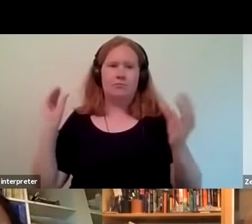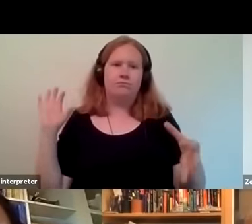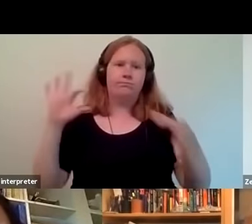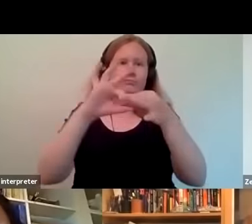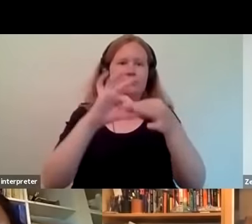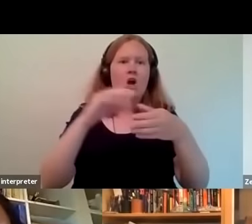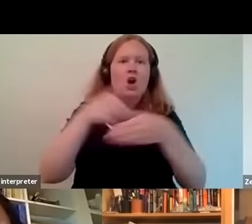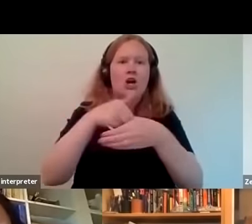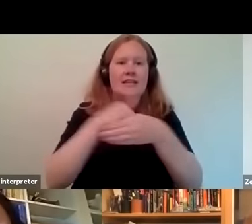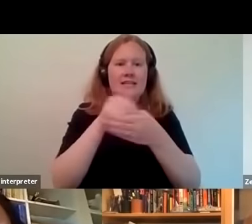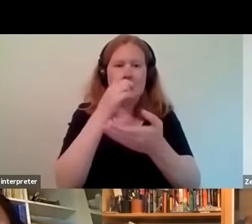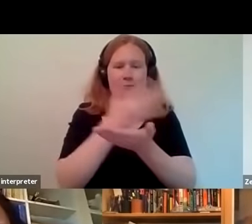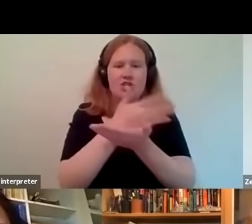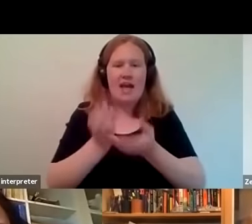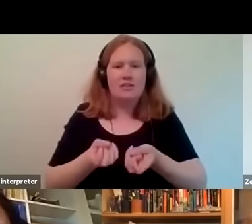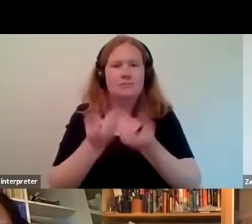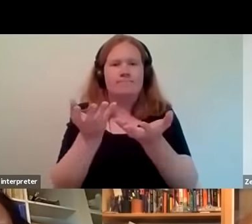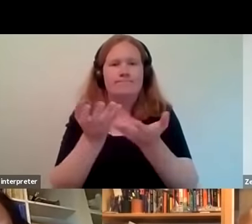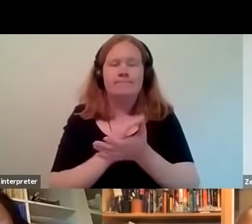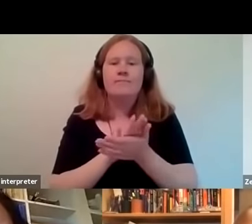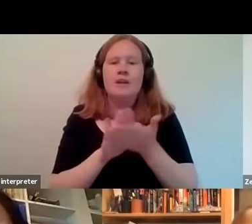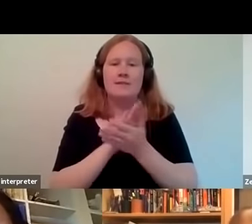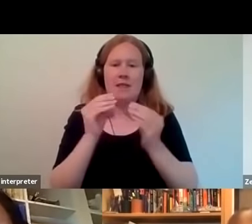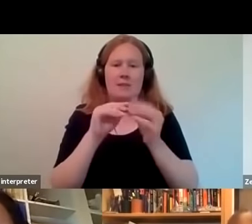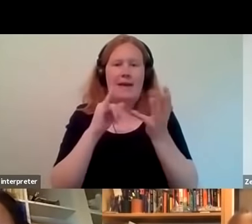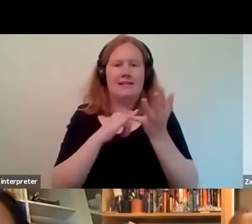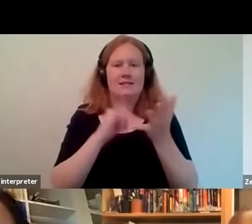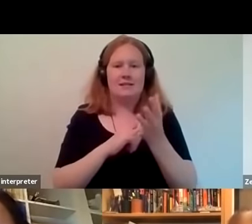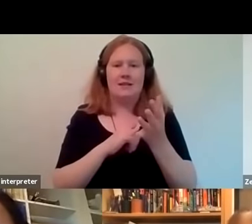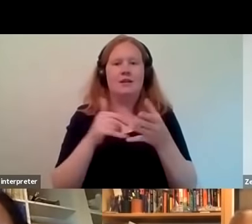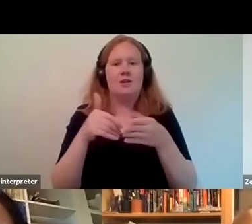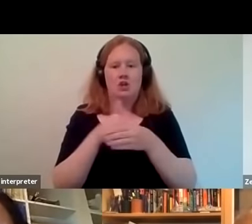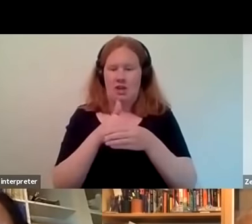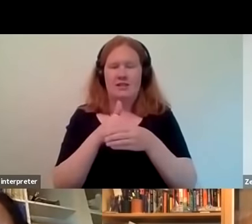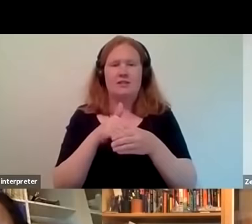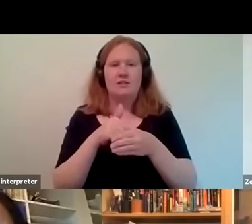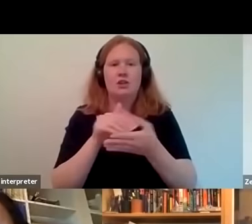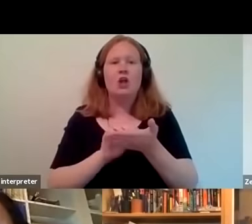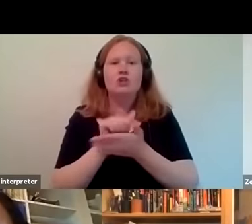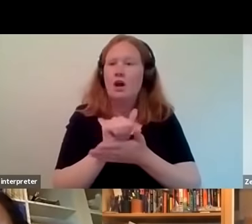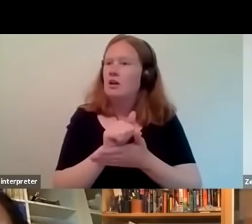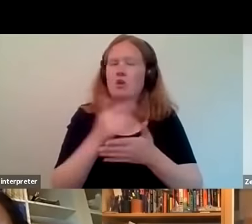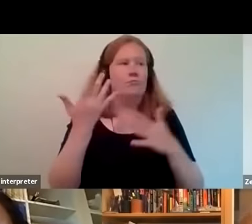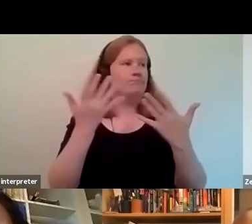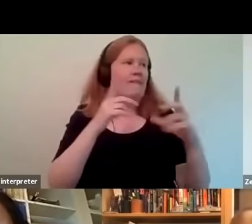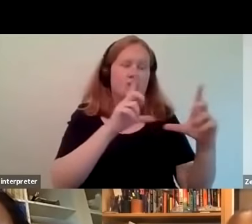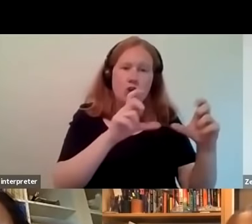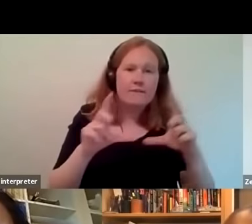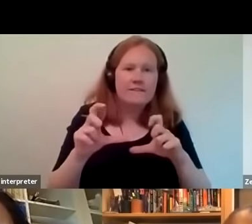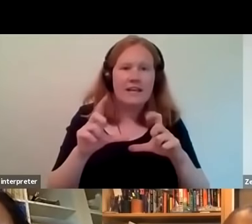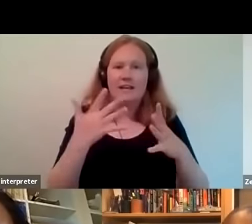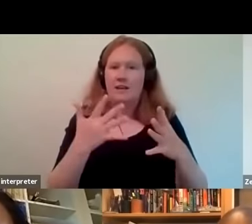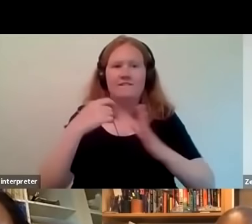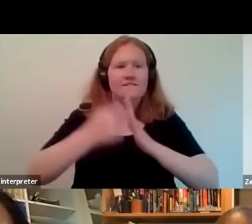project is about doing exactly that across the various mediums be it photography um film